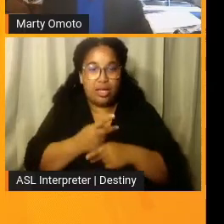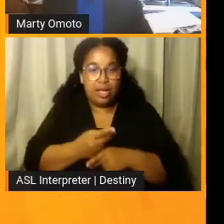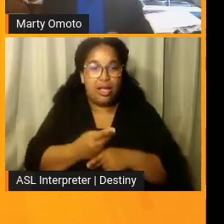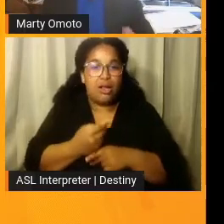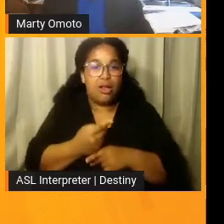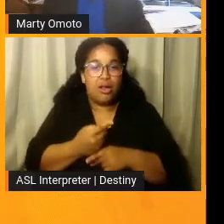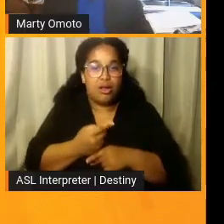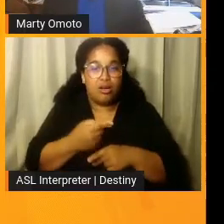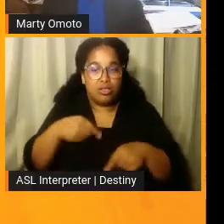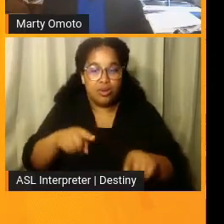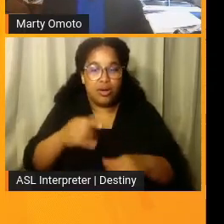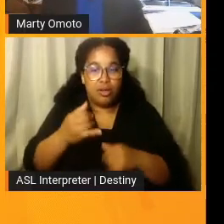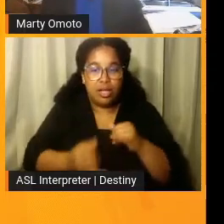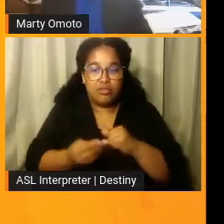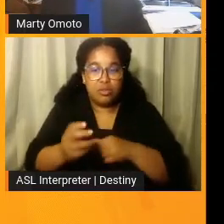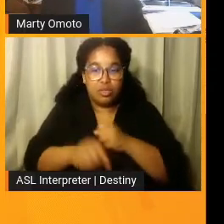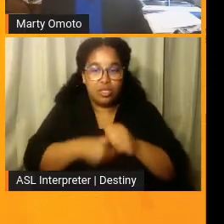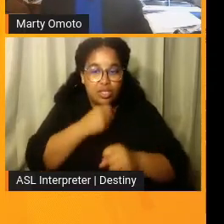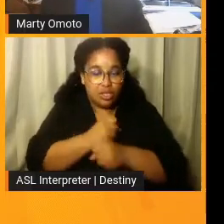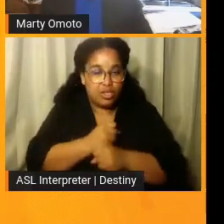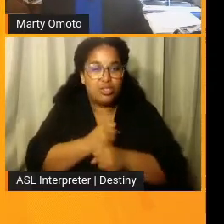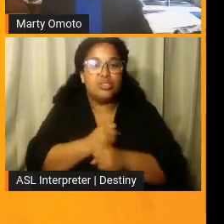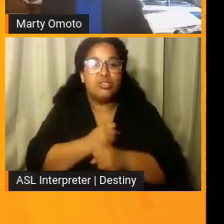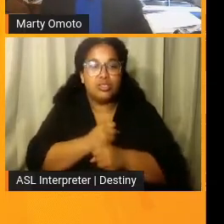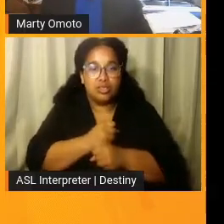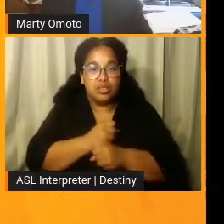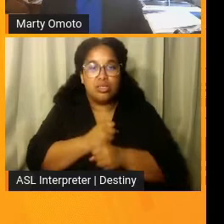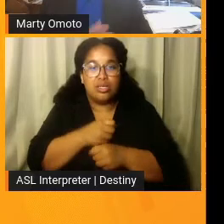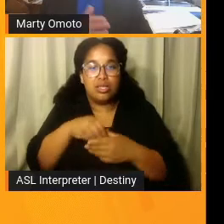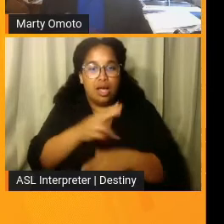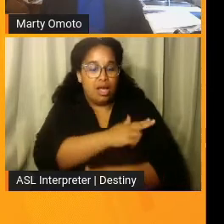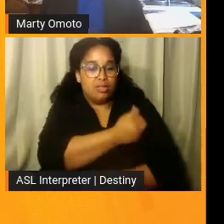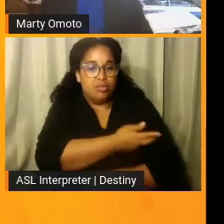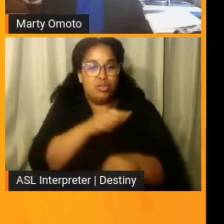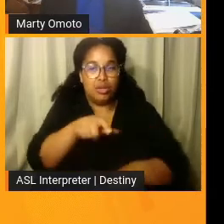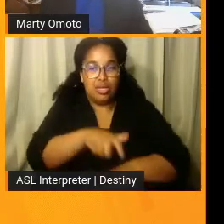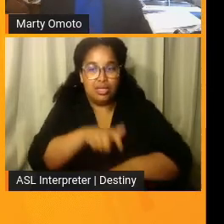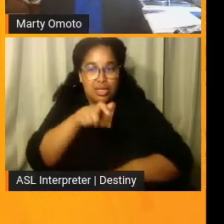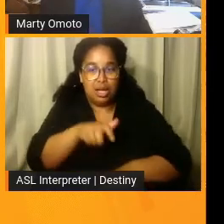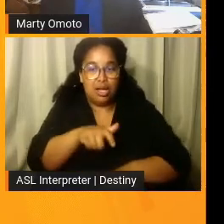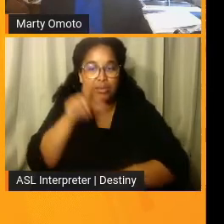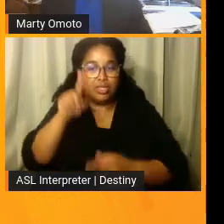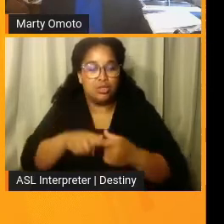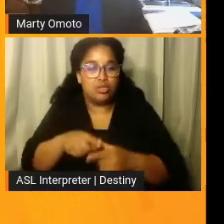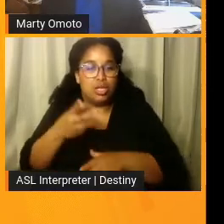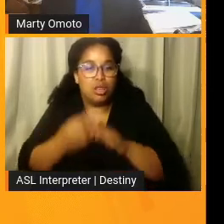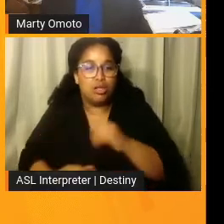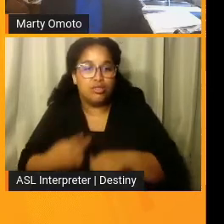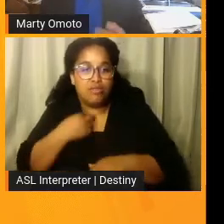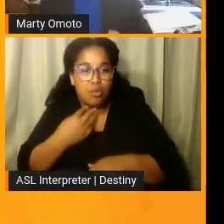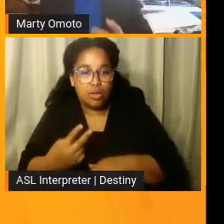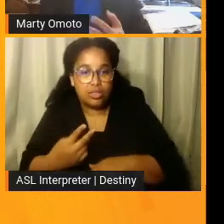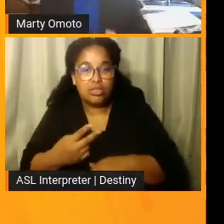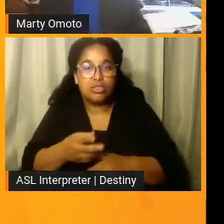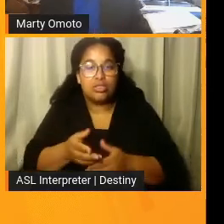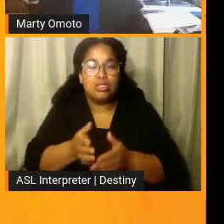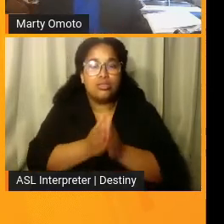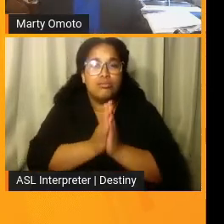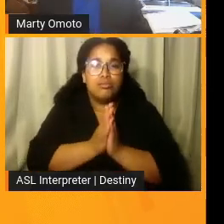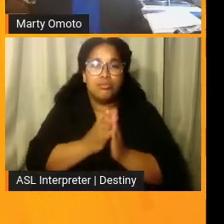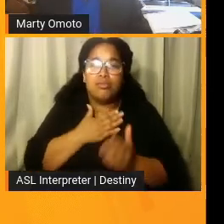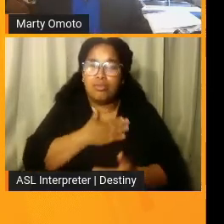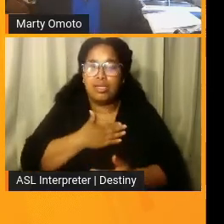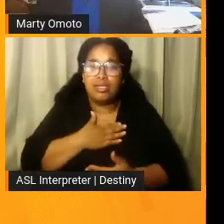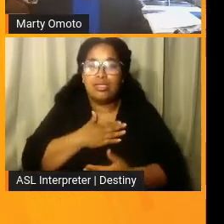months in the hospital in Fresno. And during that time, until she lost her voice, she pleaded with me to take